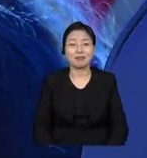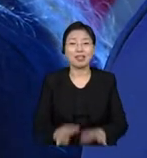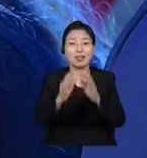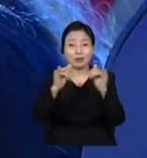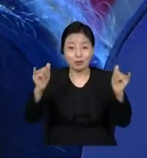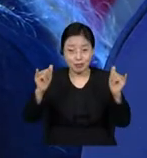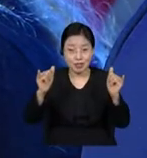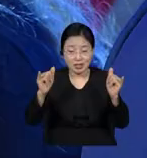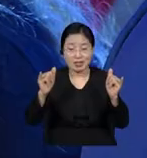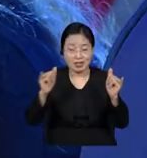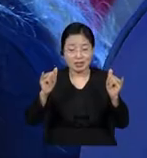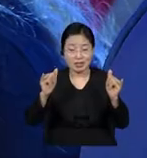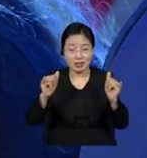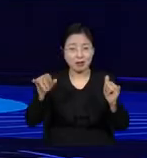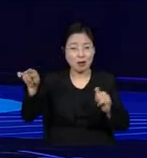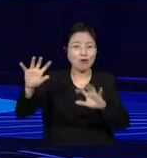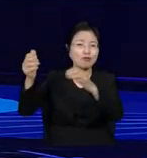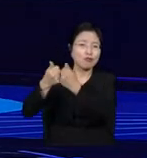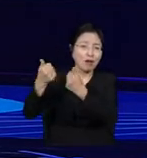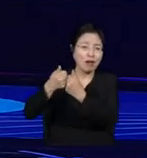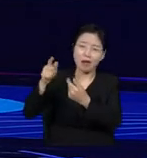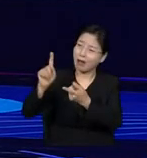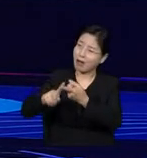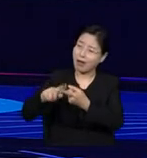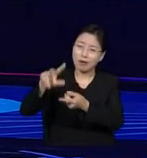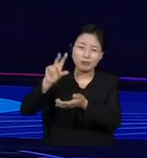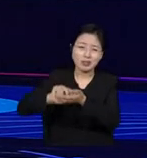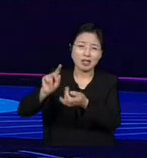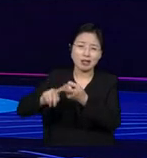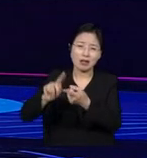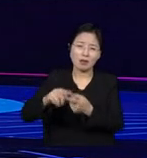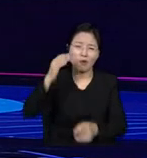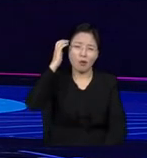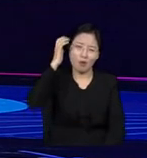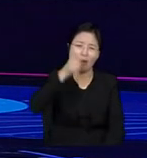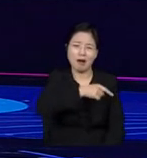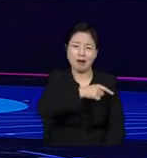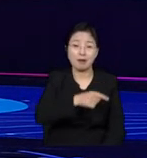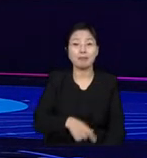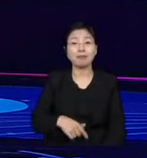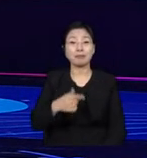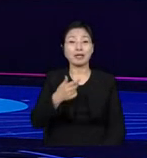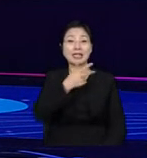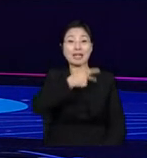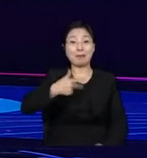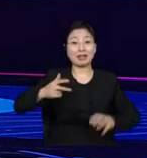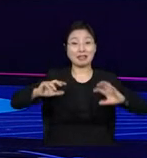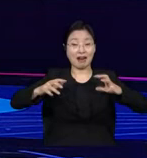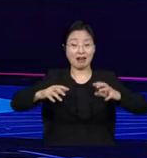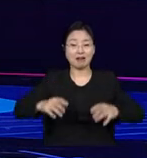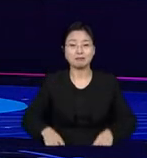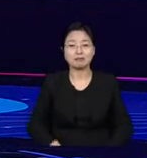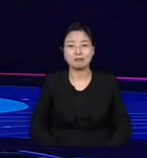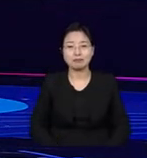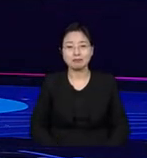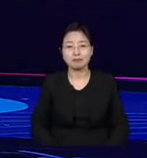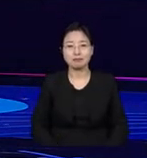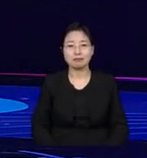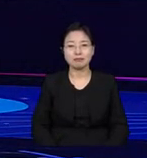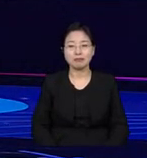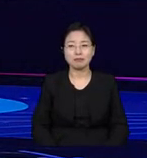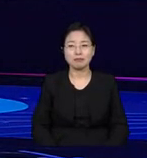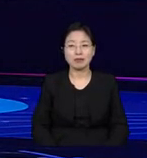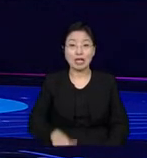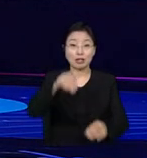In my country yesterday, the largest number of blank votes ever registered, and the lowest